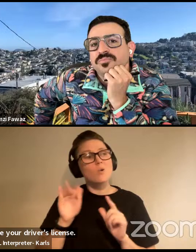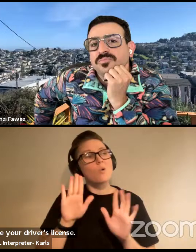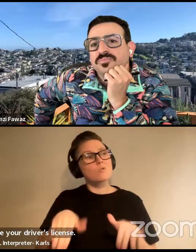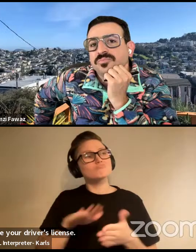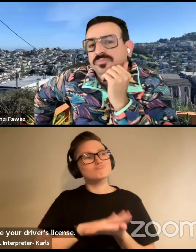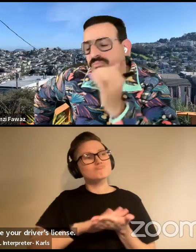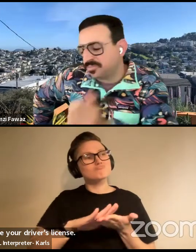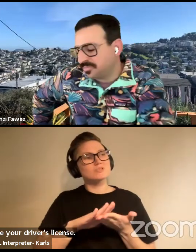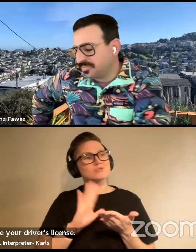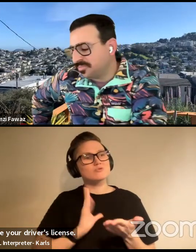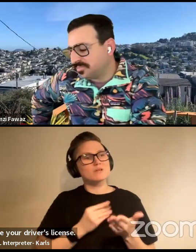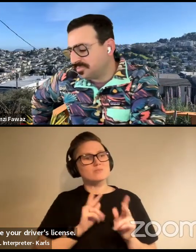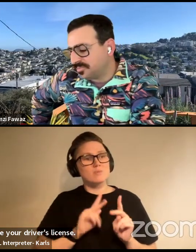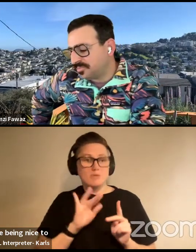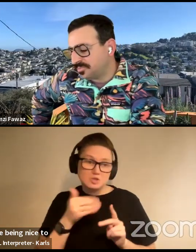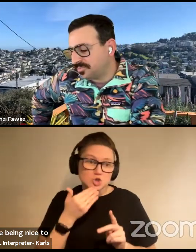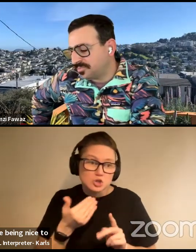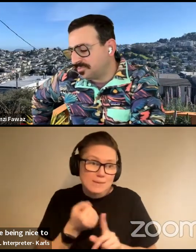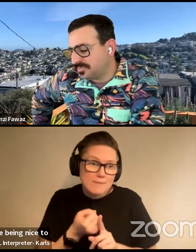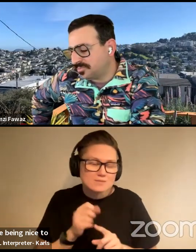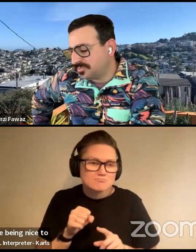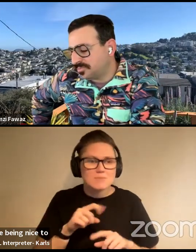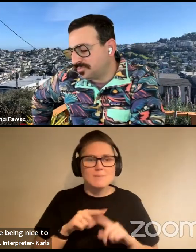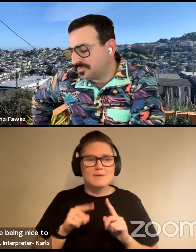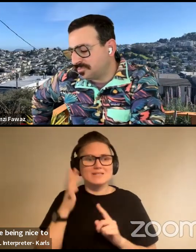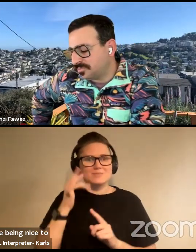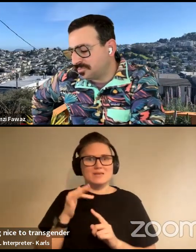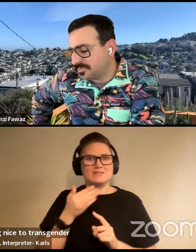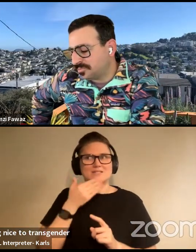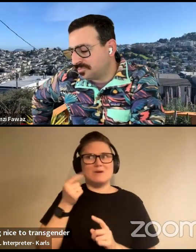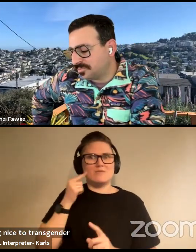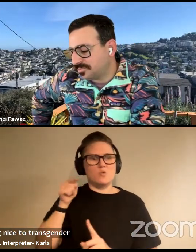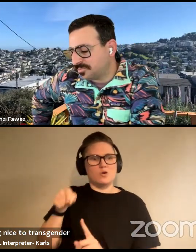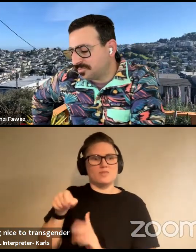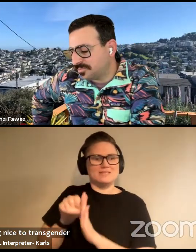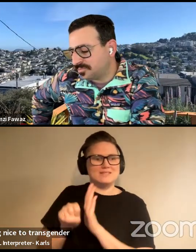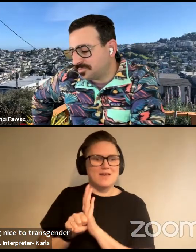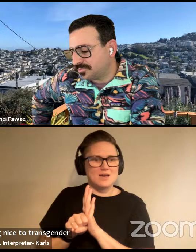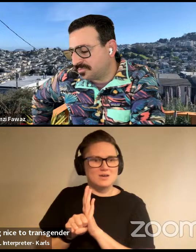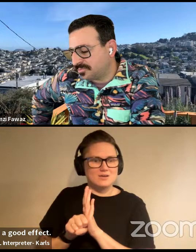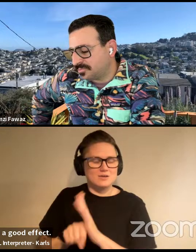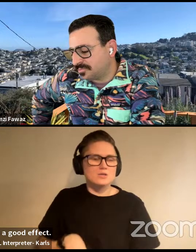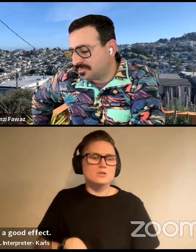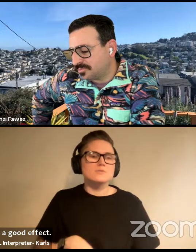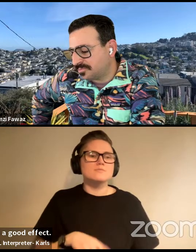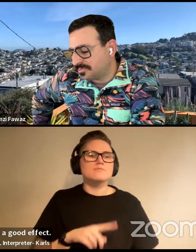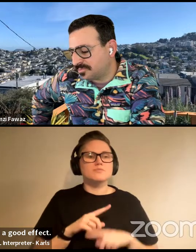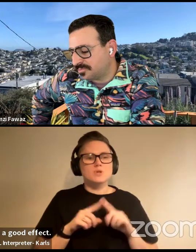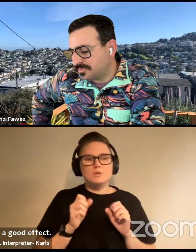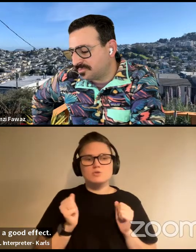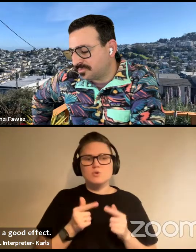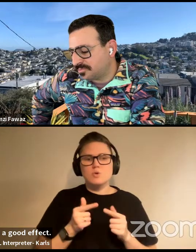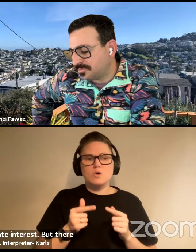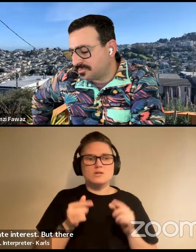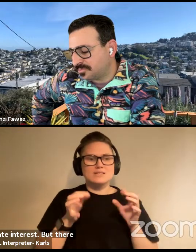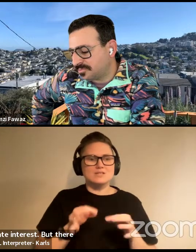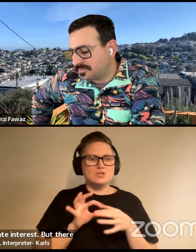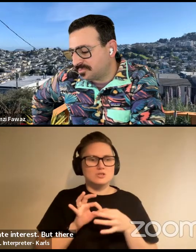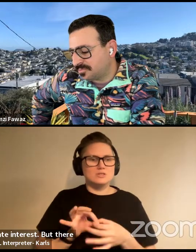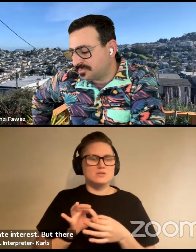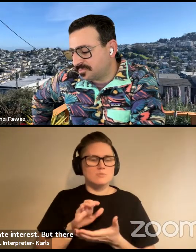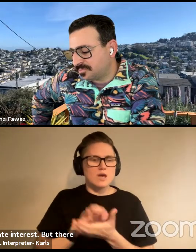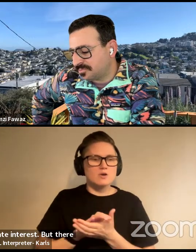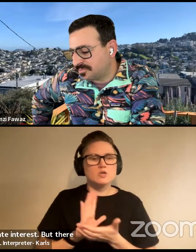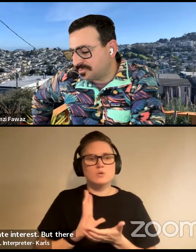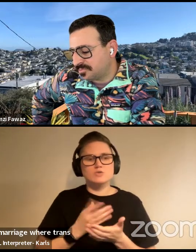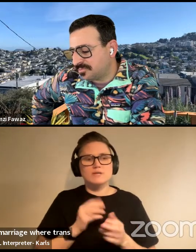though. It's, it's a good effect, but it's because it's in the state interest. But there are all these decisions around marriage where trans people have changed all their